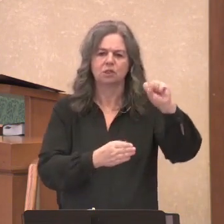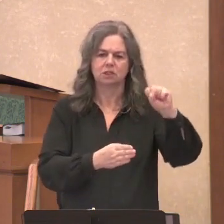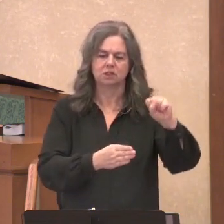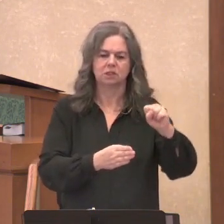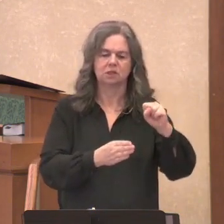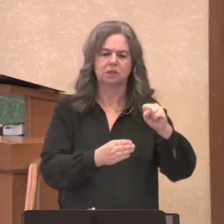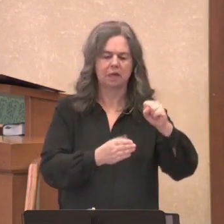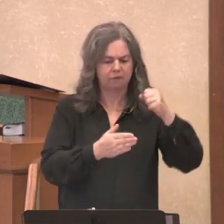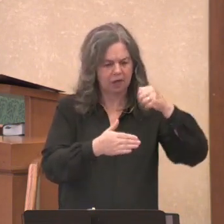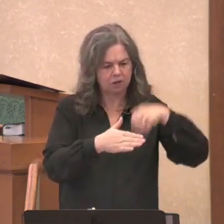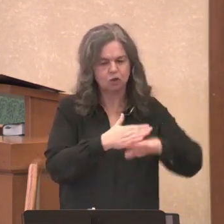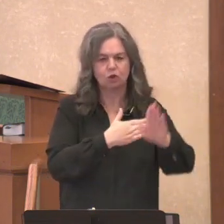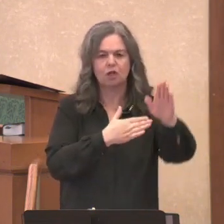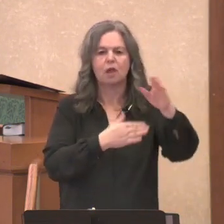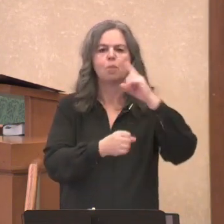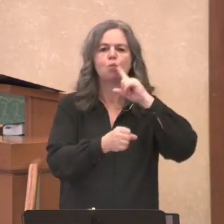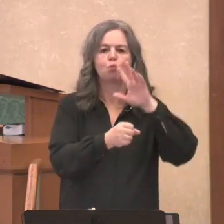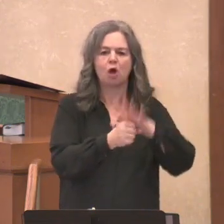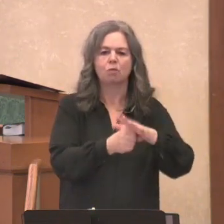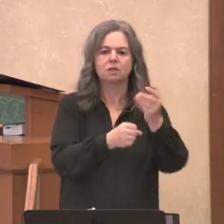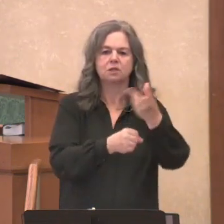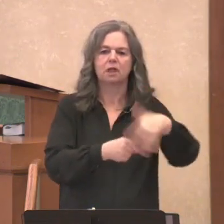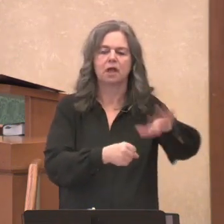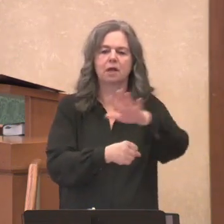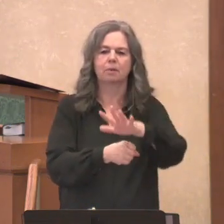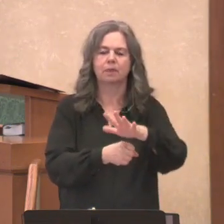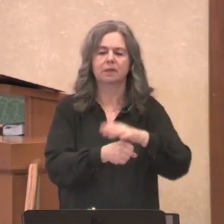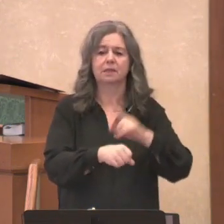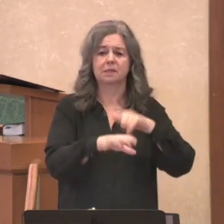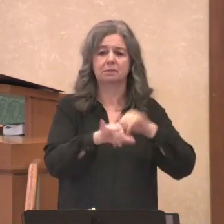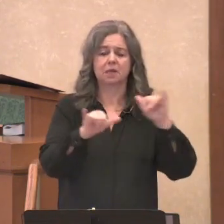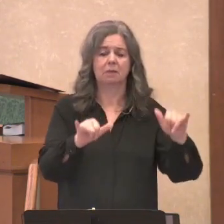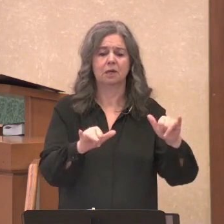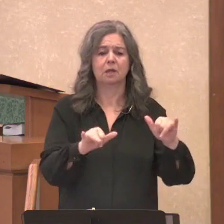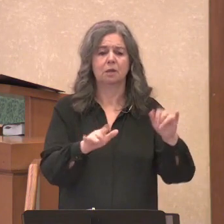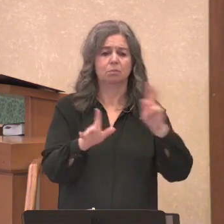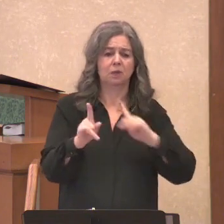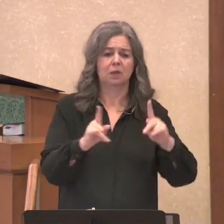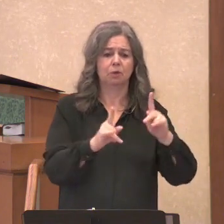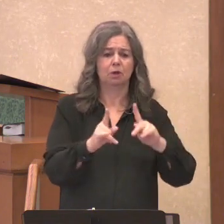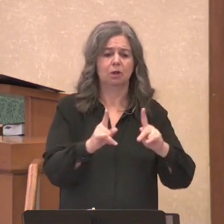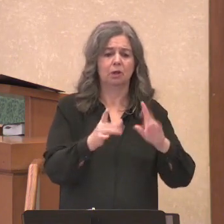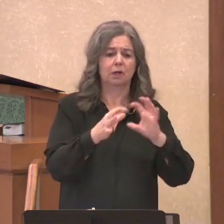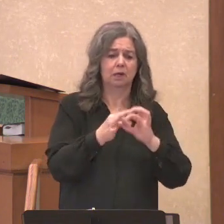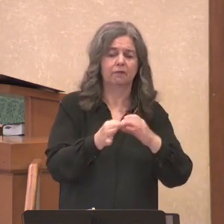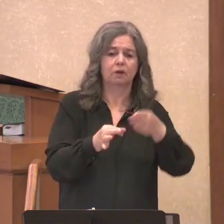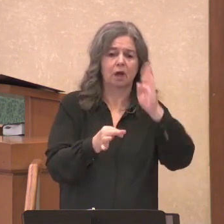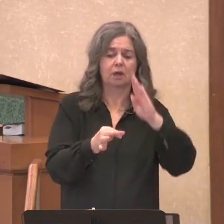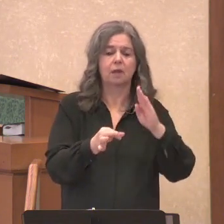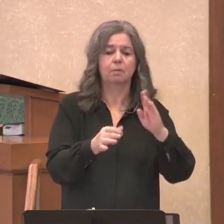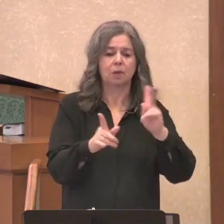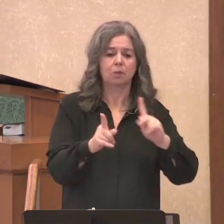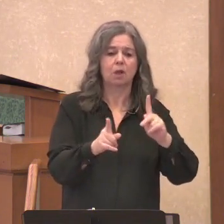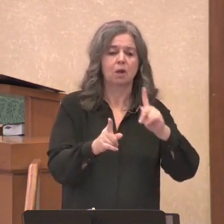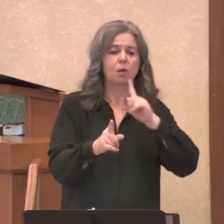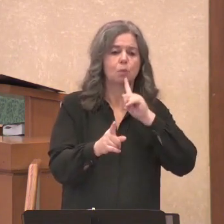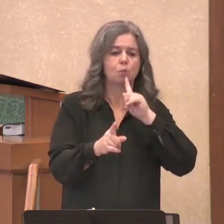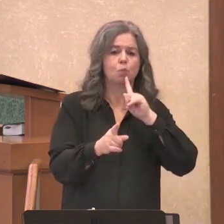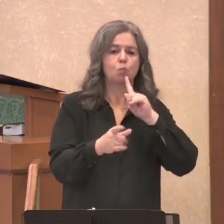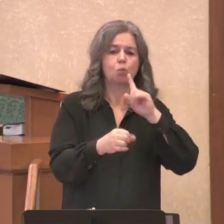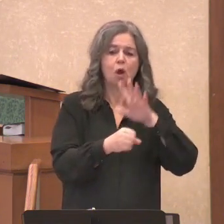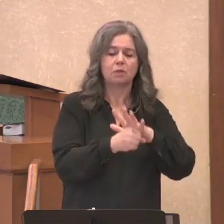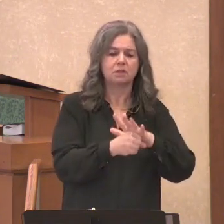a promised land. But on the way, those Israelites, those people of God, people of promise, complain,